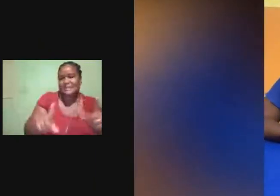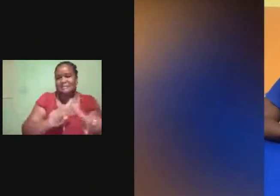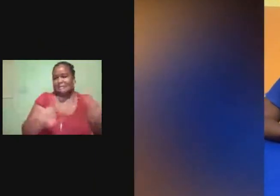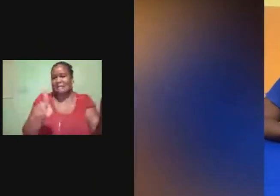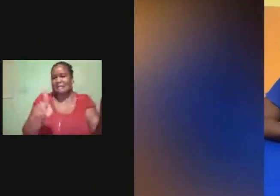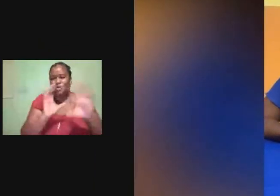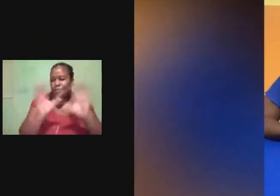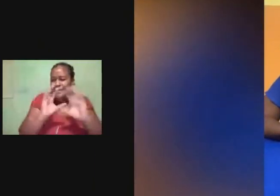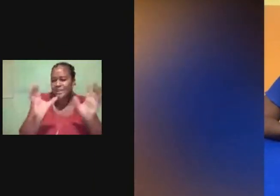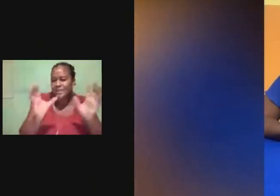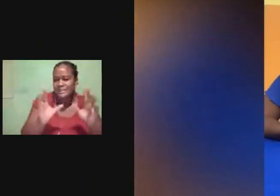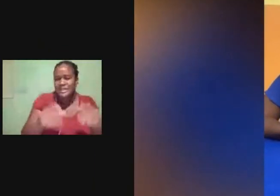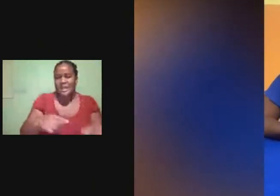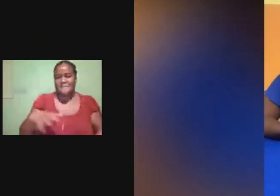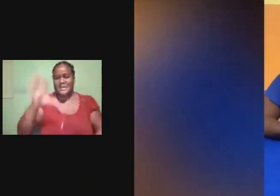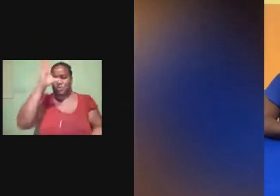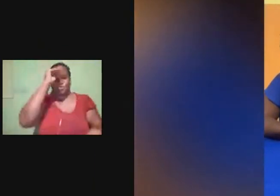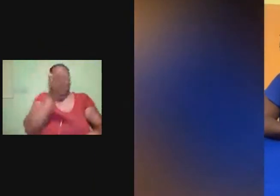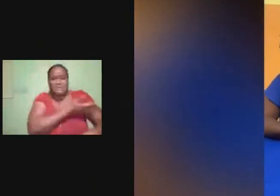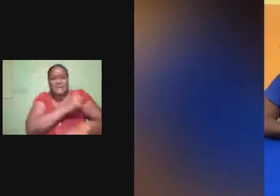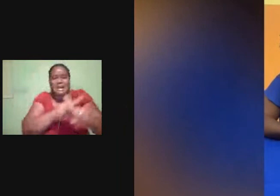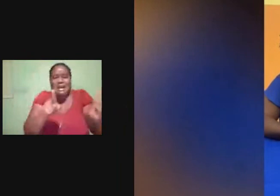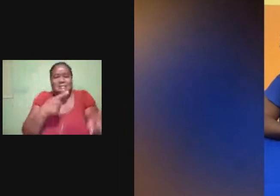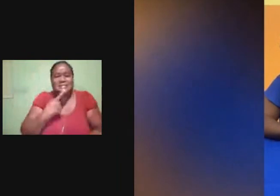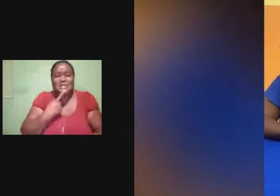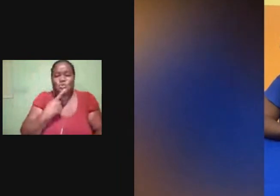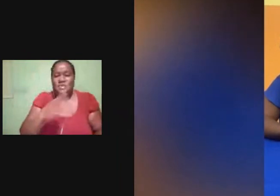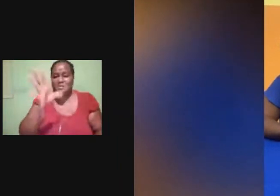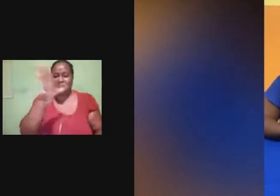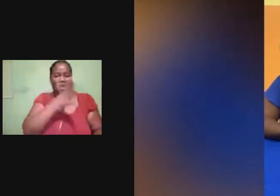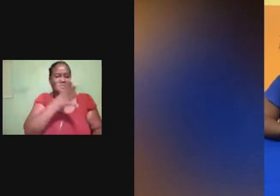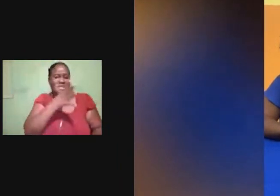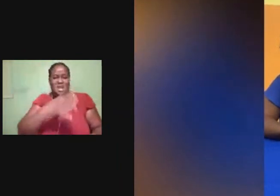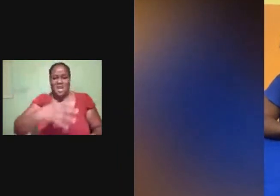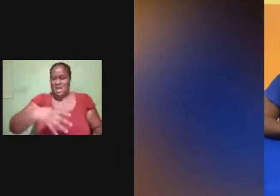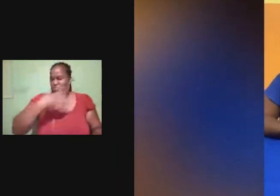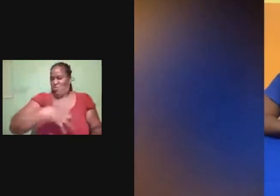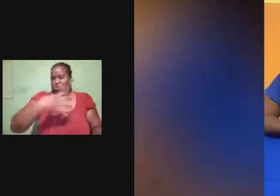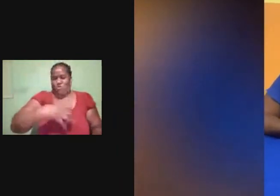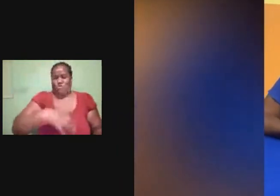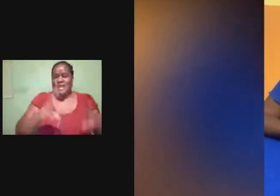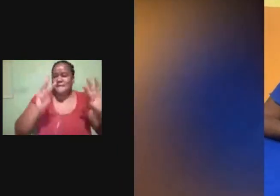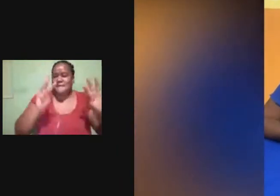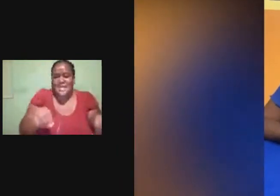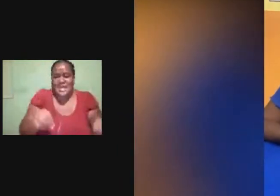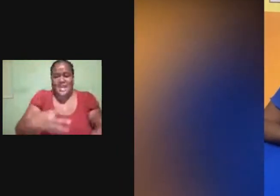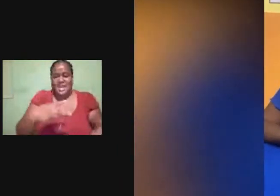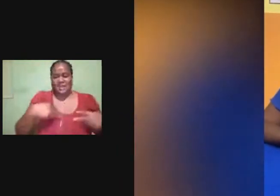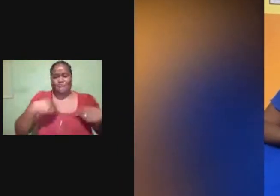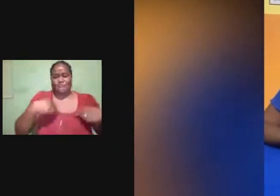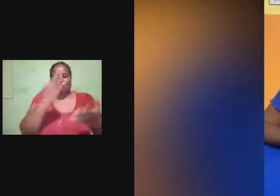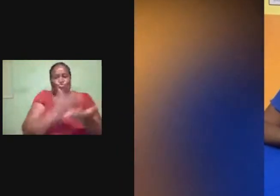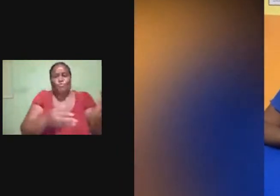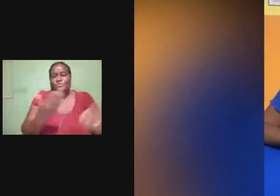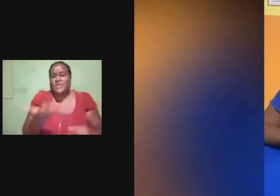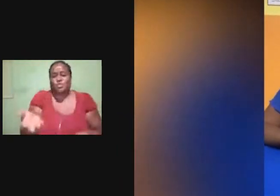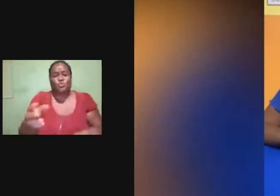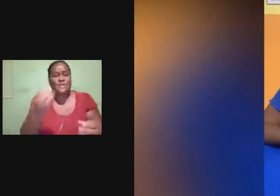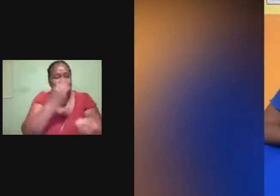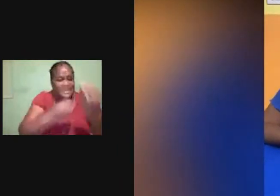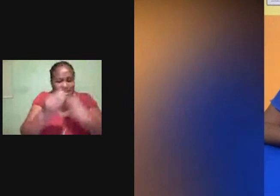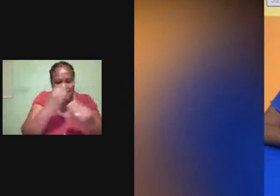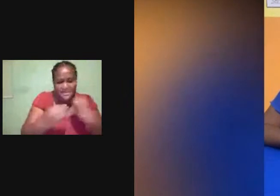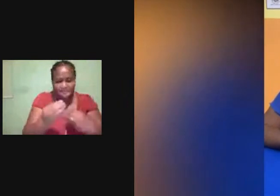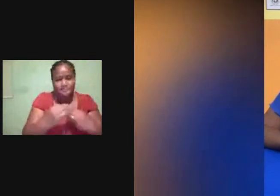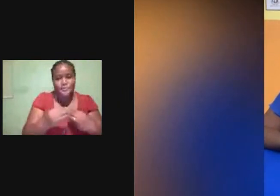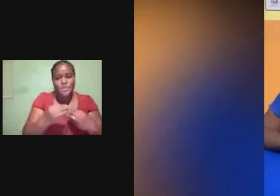need something to eat. Or please, may I have something to eat? He will just come and he will say, want juice or